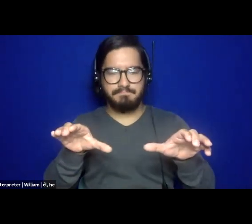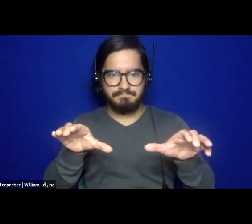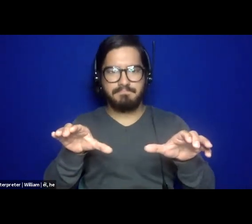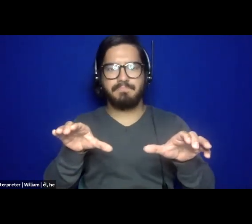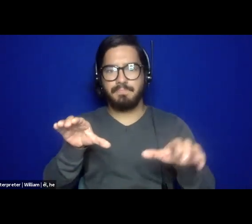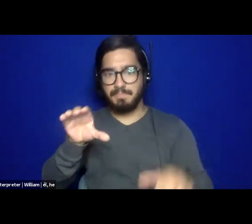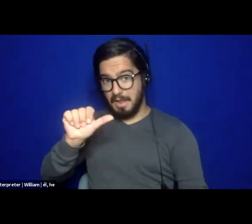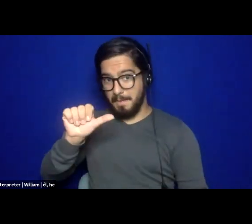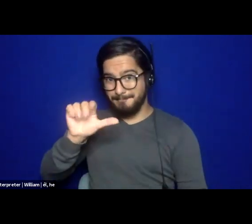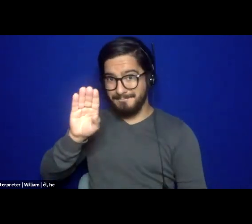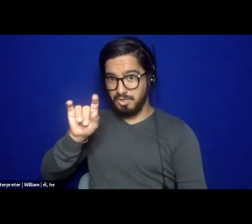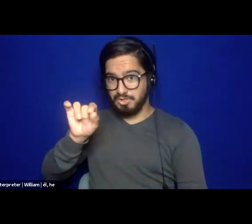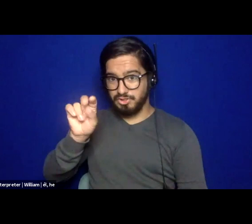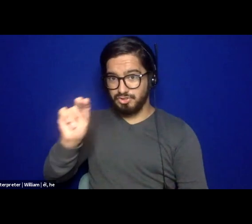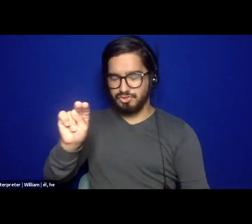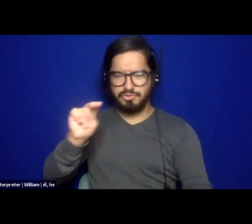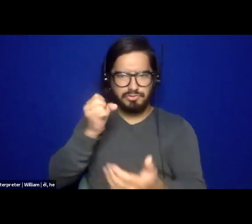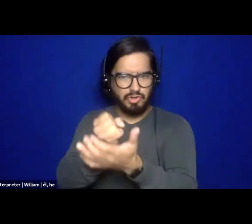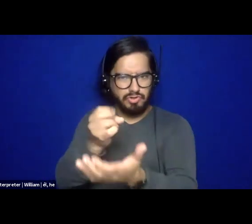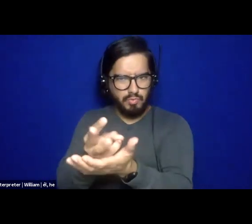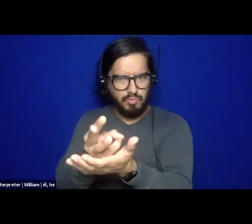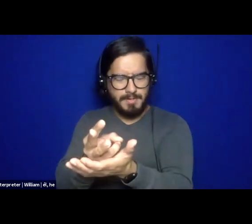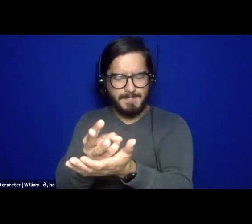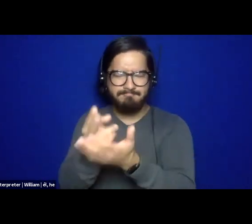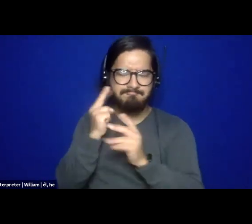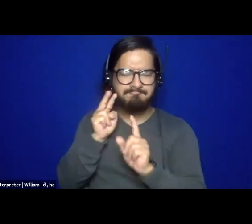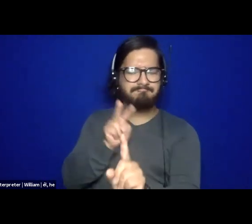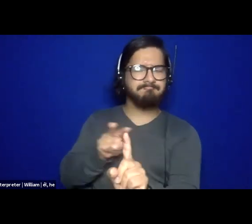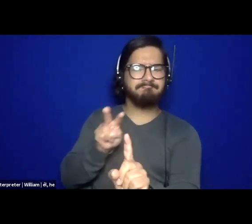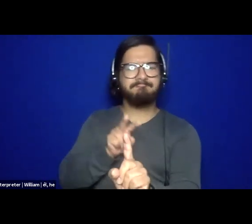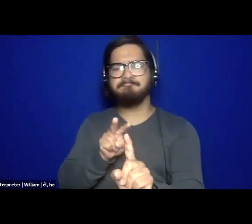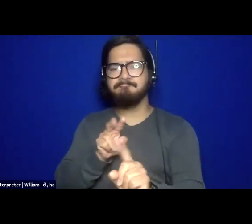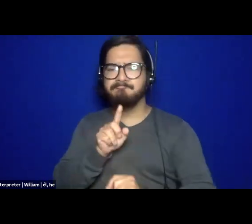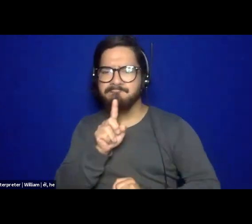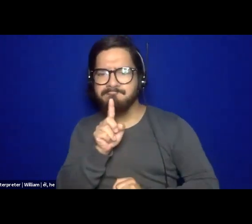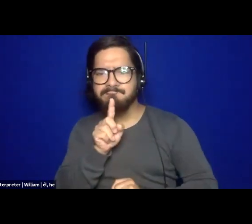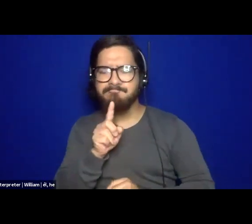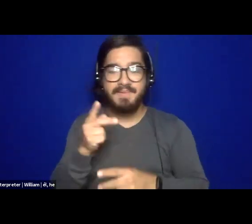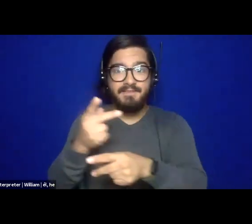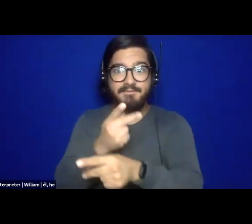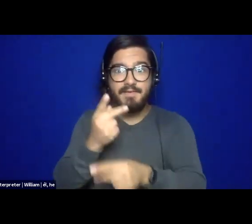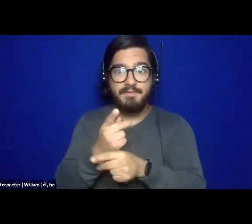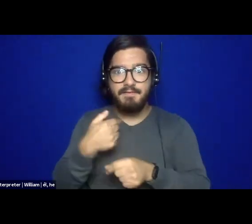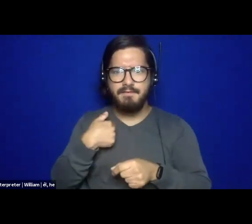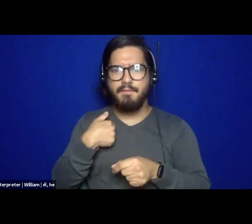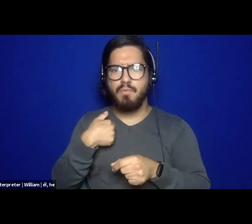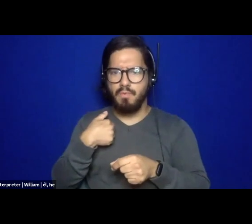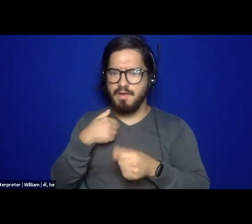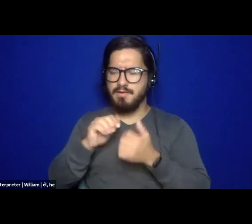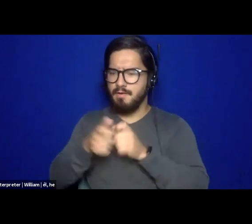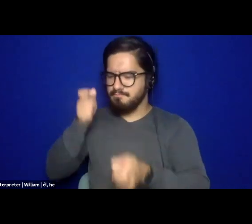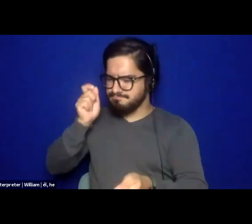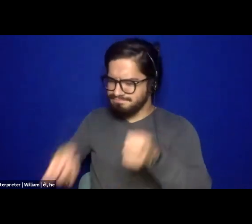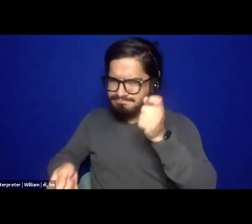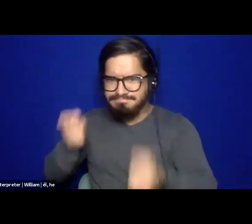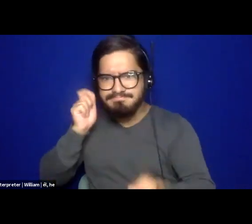abolition social work looks like to me is really figuring out what can we undo while we're at work? What